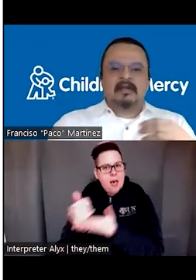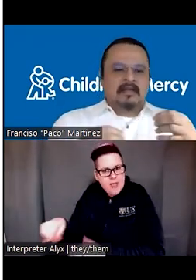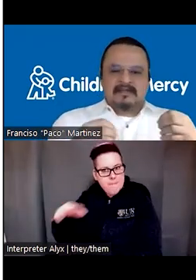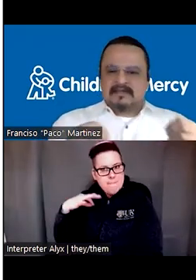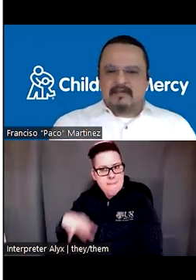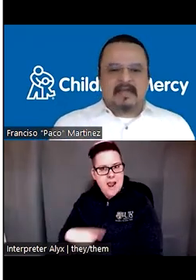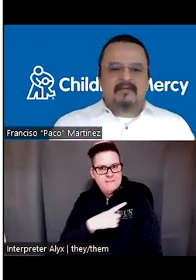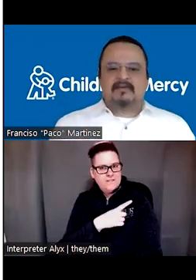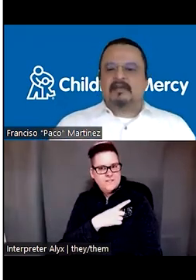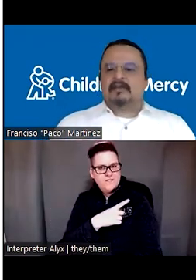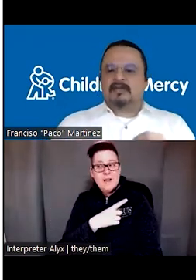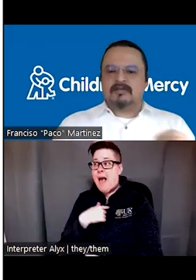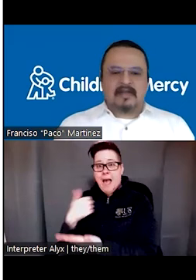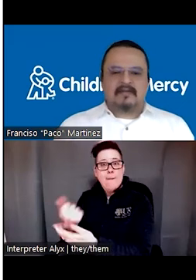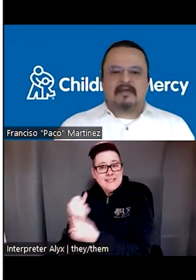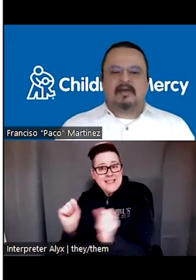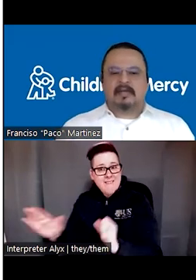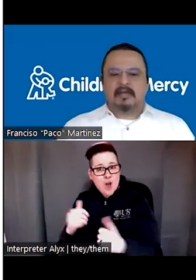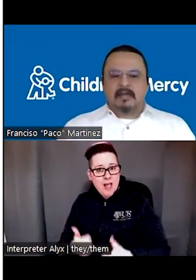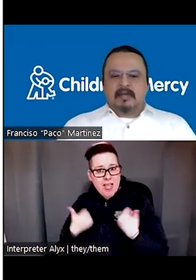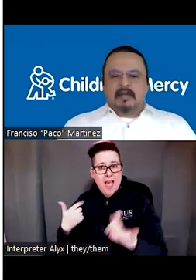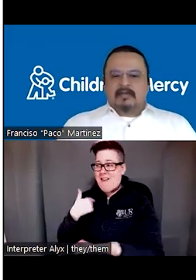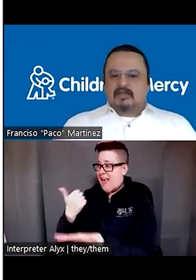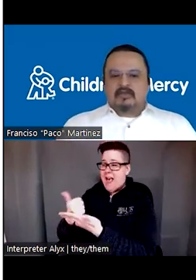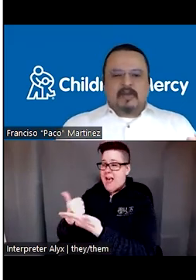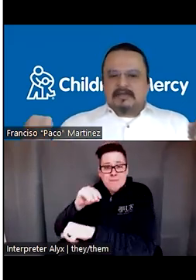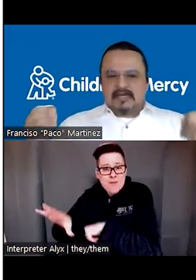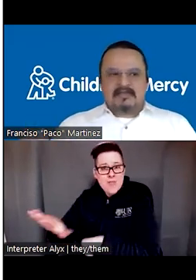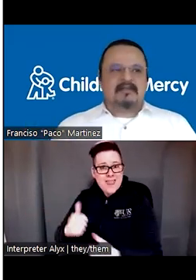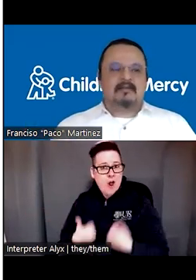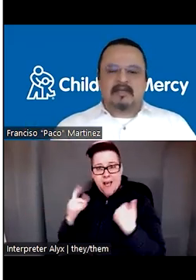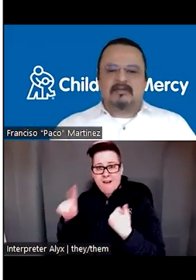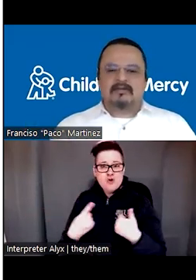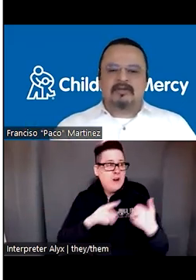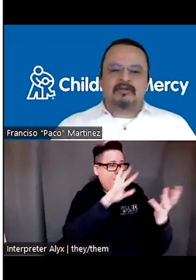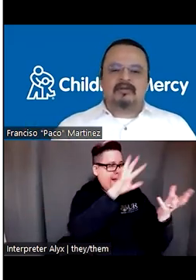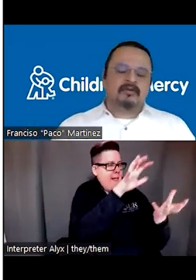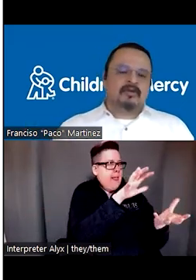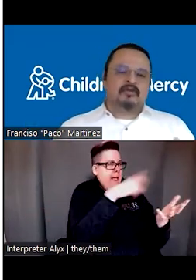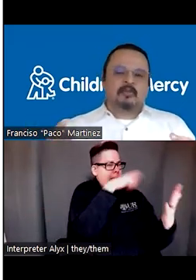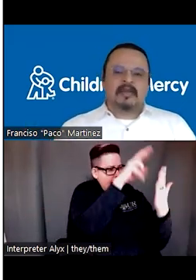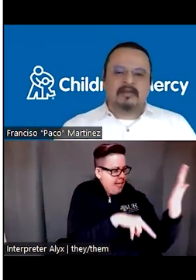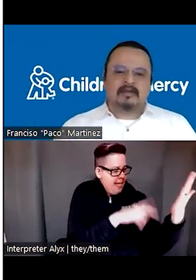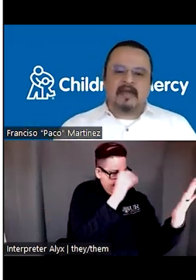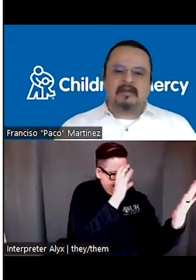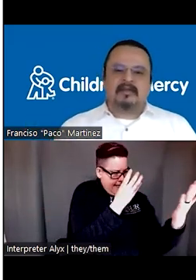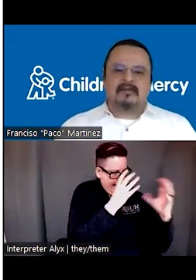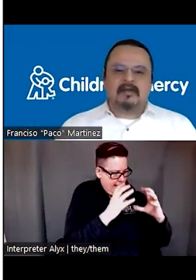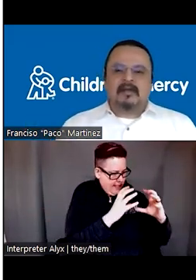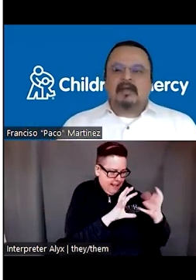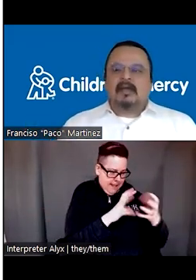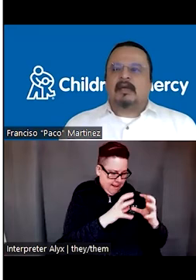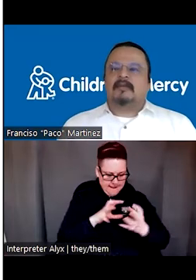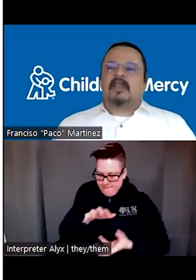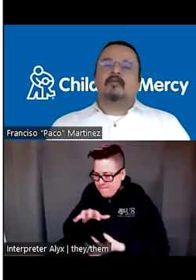you can save lives. can touch lives in a way just by changing the way you, you, you, you speak to the families.